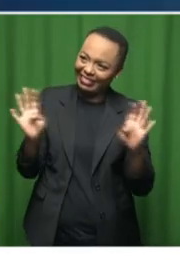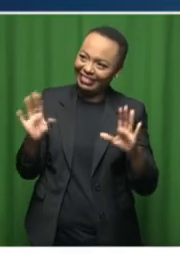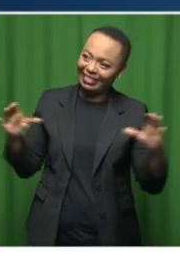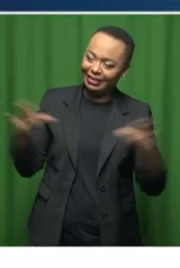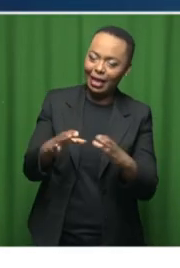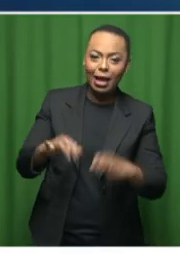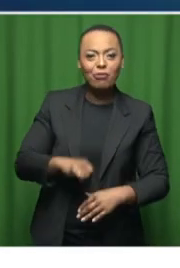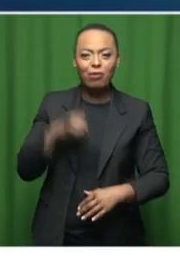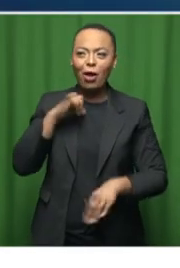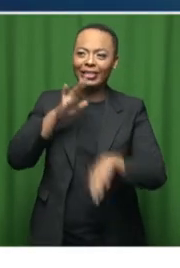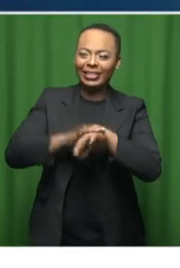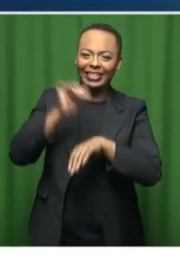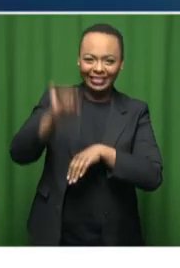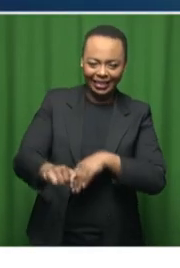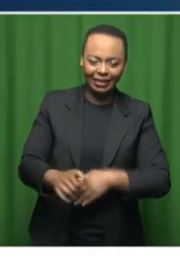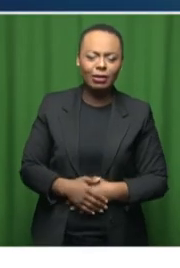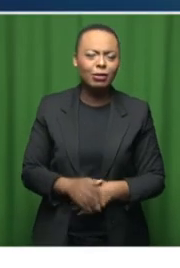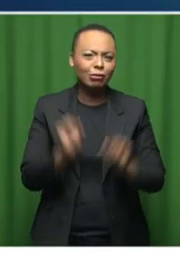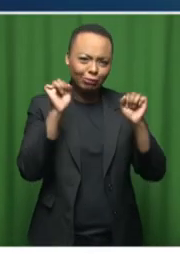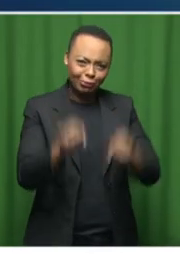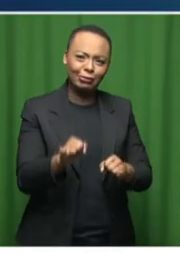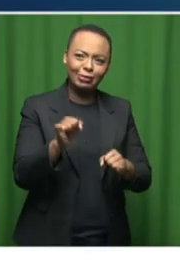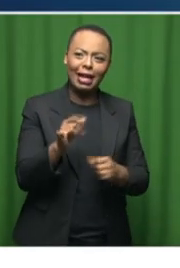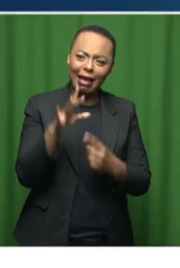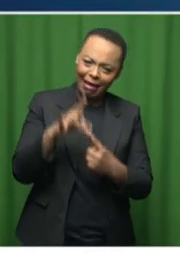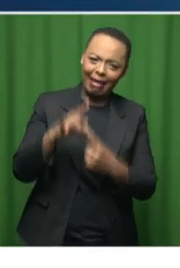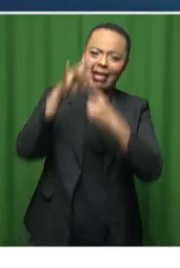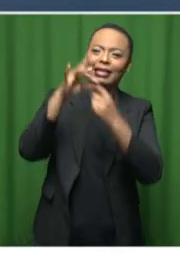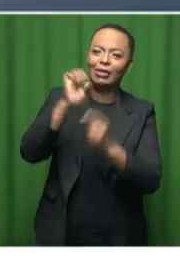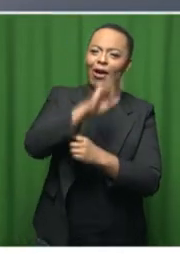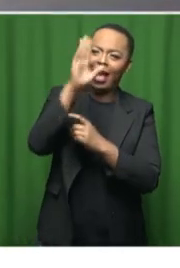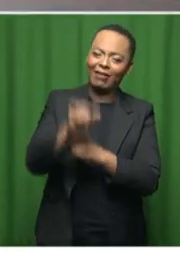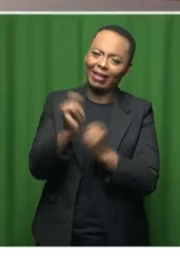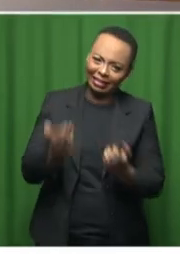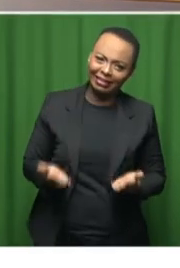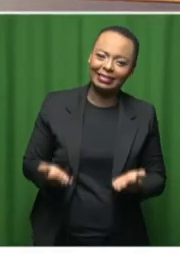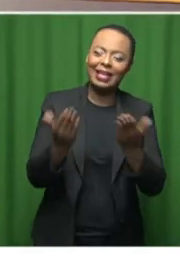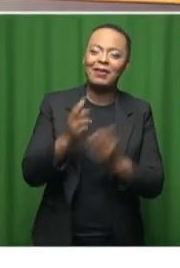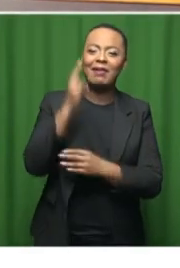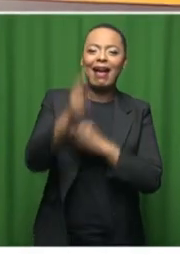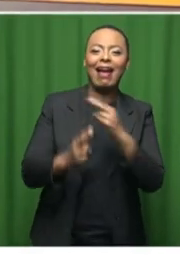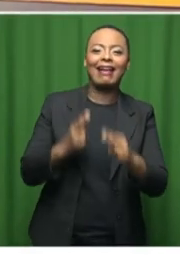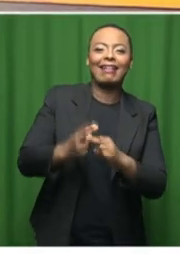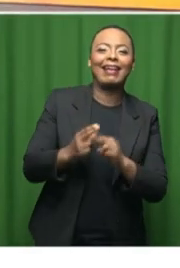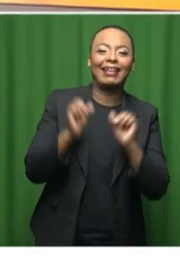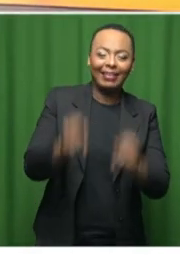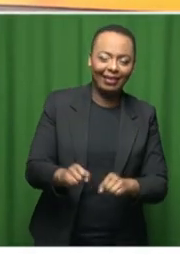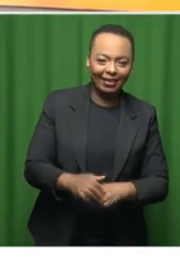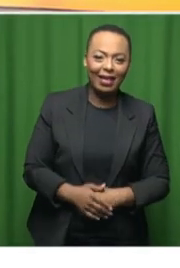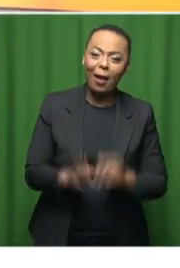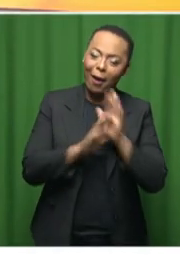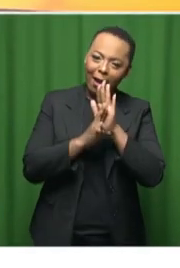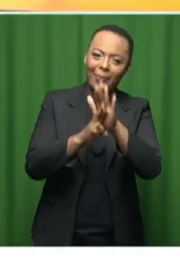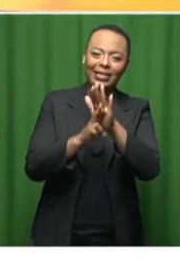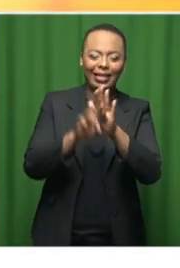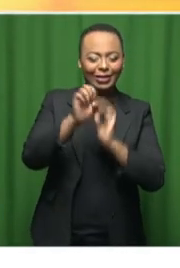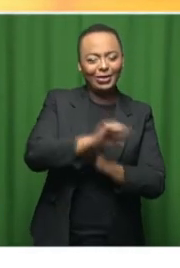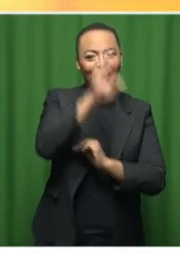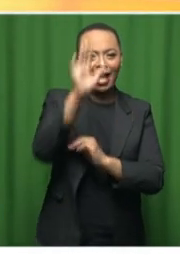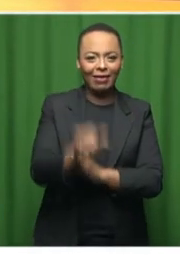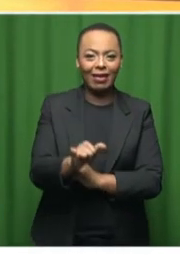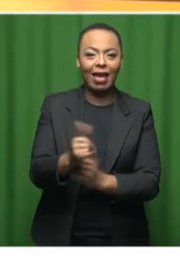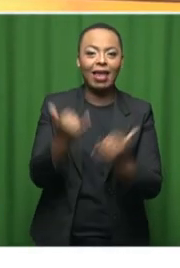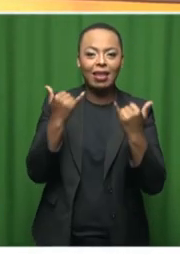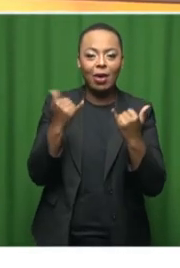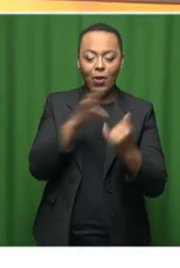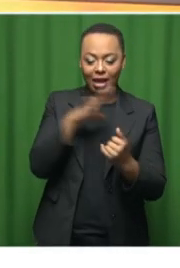moment for South Africa. We elected South Africa to serve again, and maybe the very representative of South Africa lately,